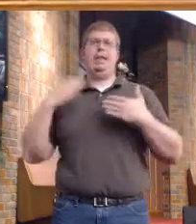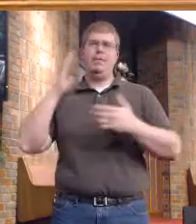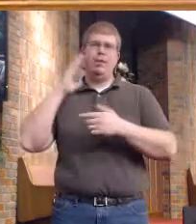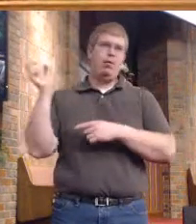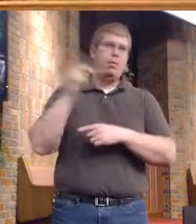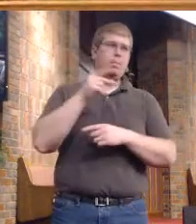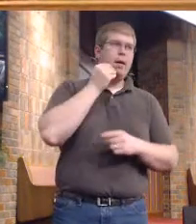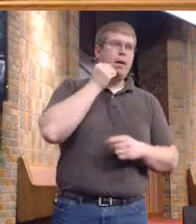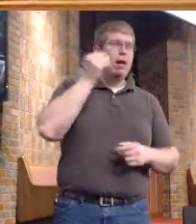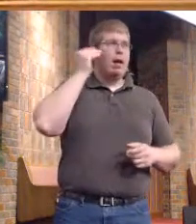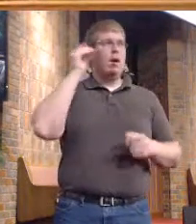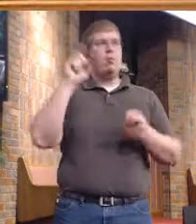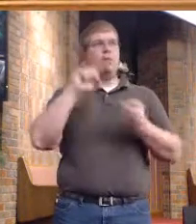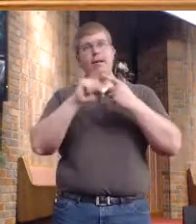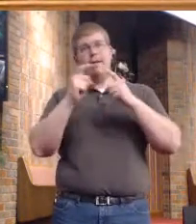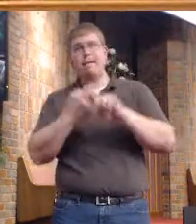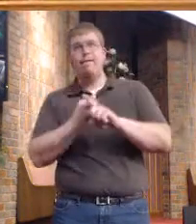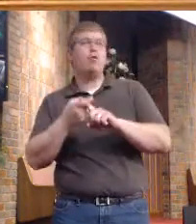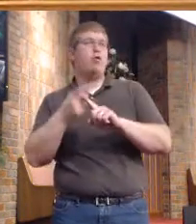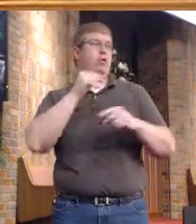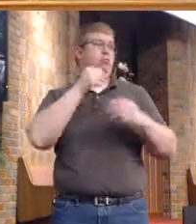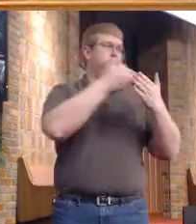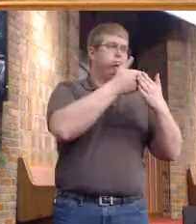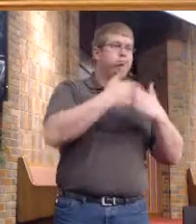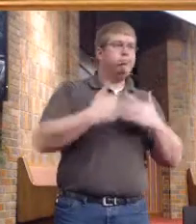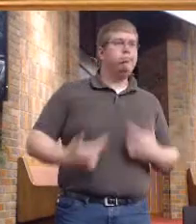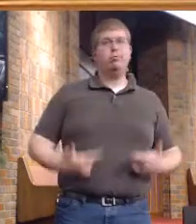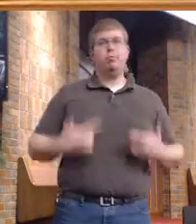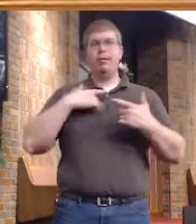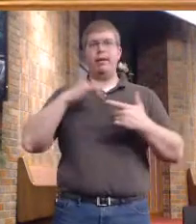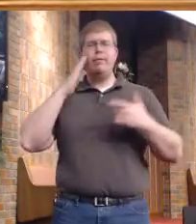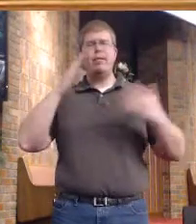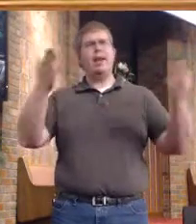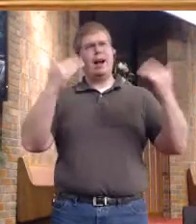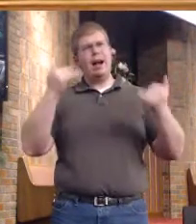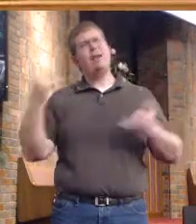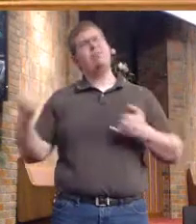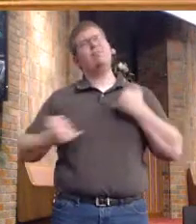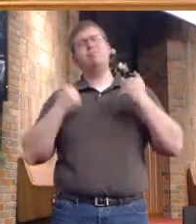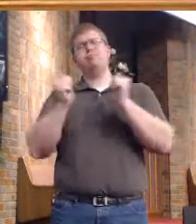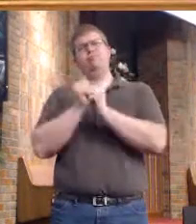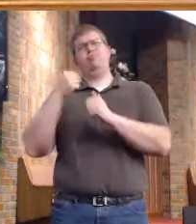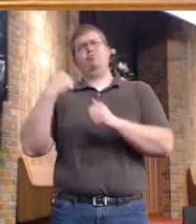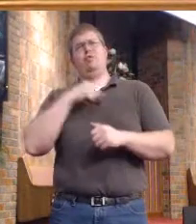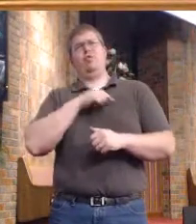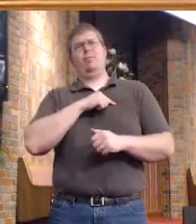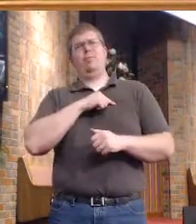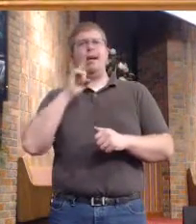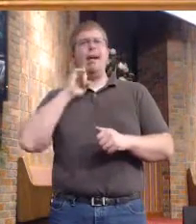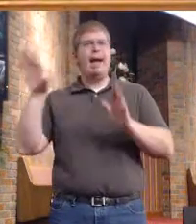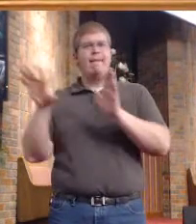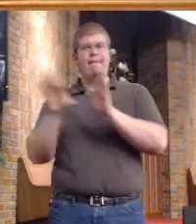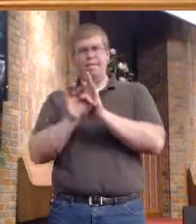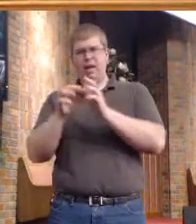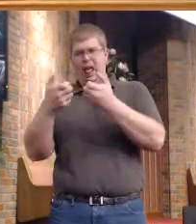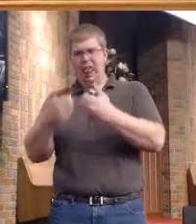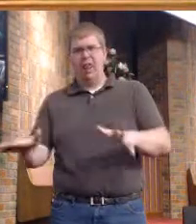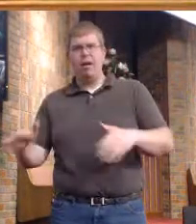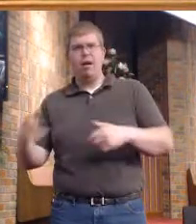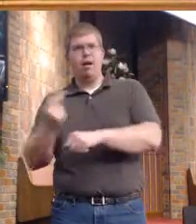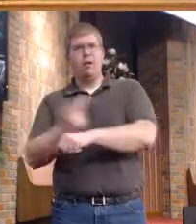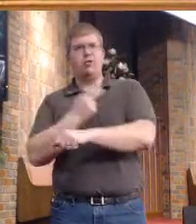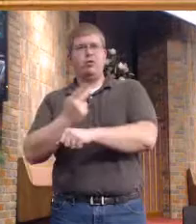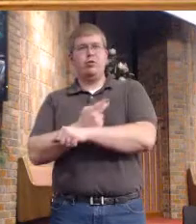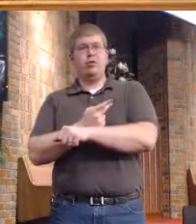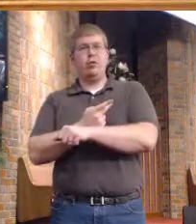friends and his neighbors, saying to them, Rejoice with me, for I have found my sheep, which was lost. I say to you, Likewise, there will be